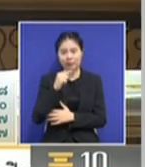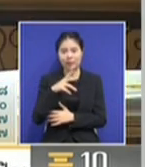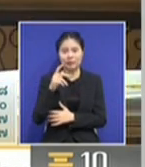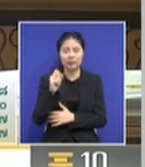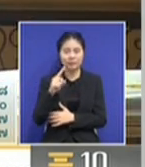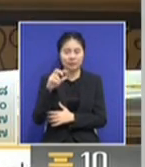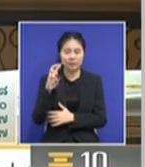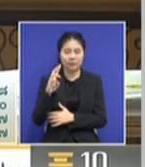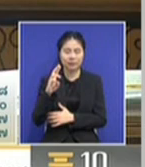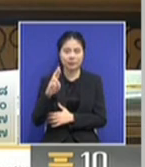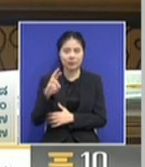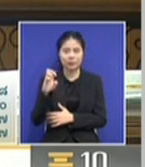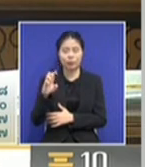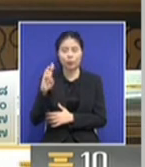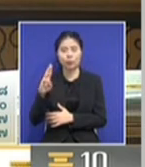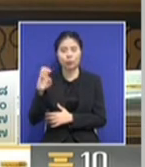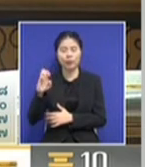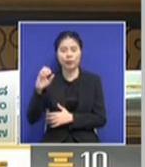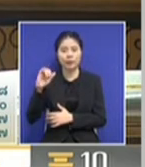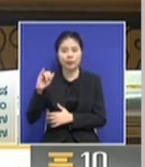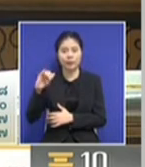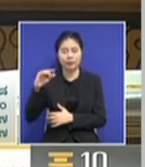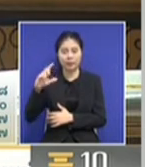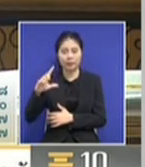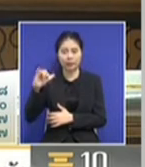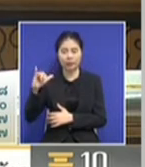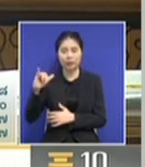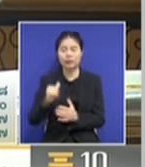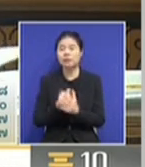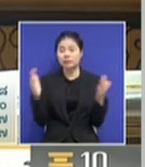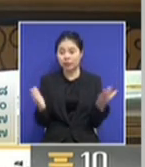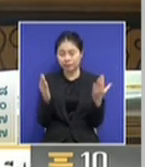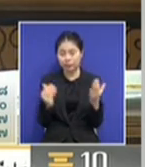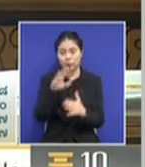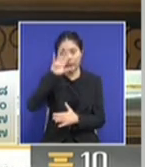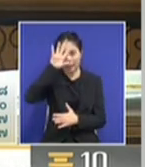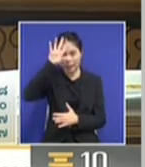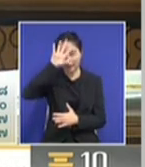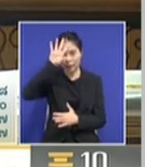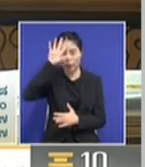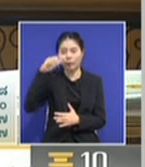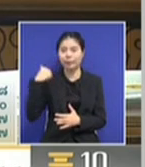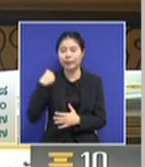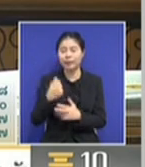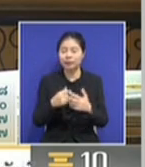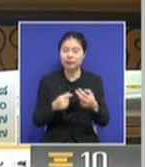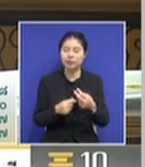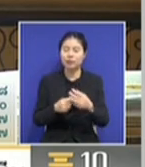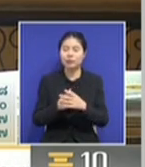Senate, is now making a decision whether the debate should be carrying on.